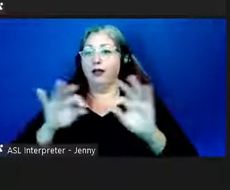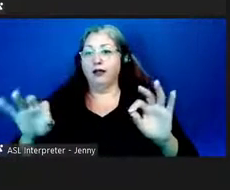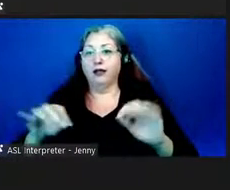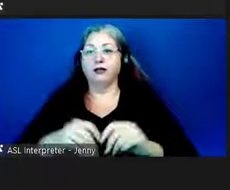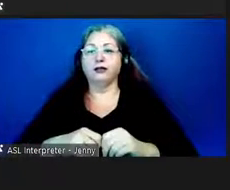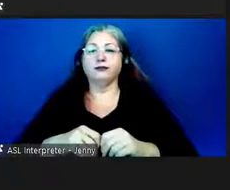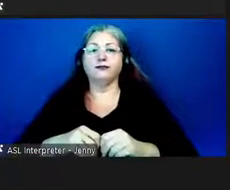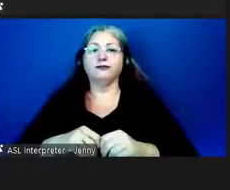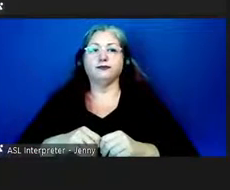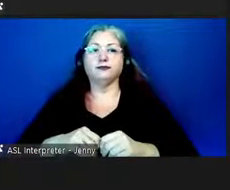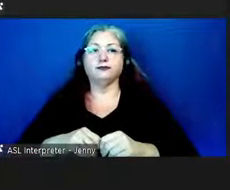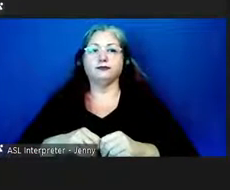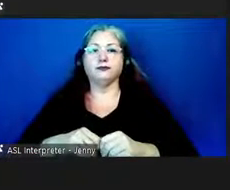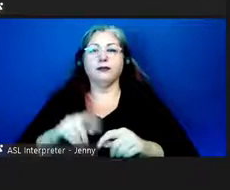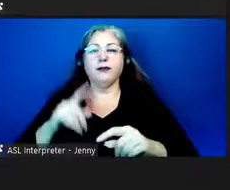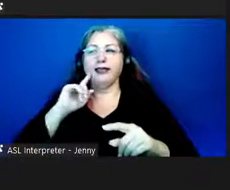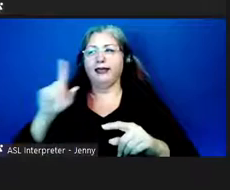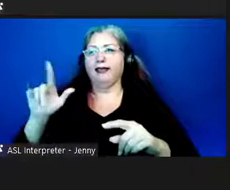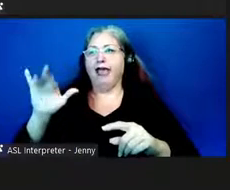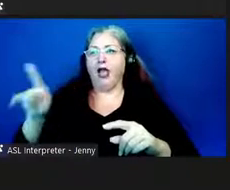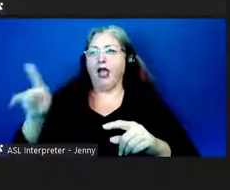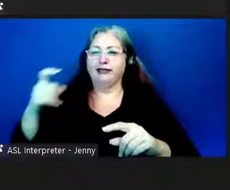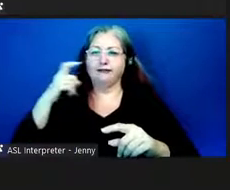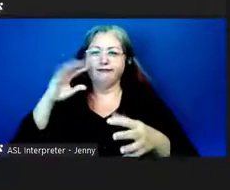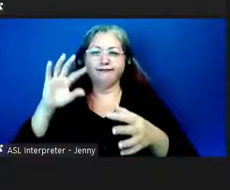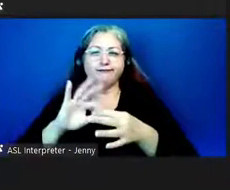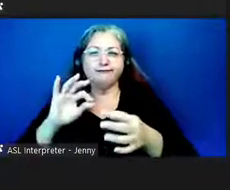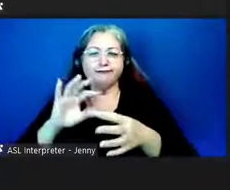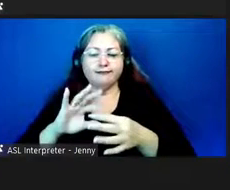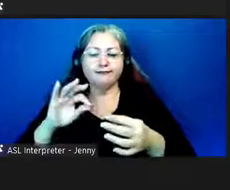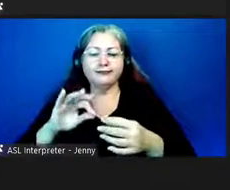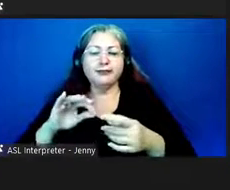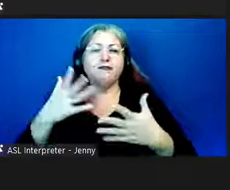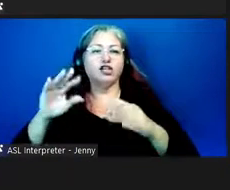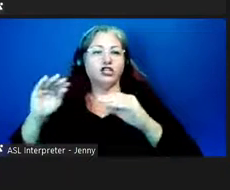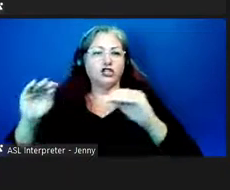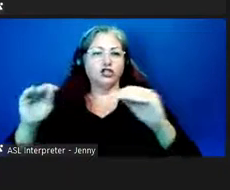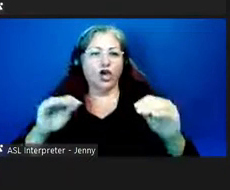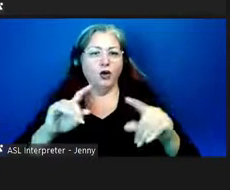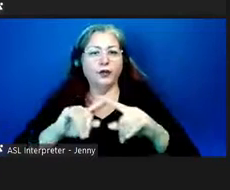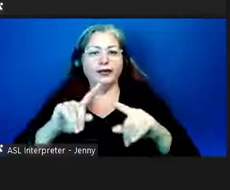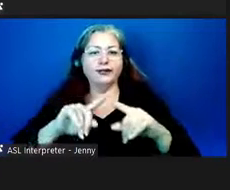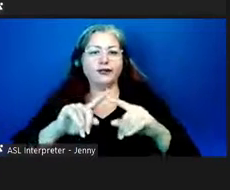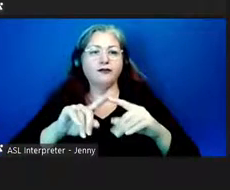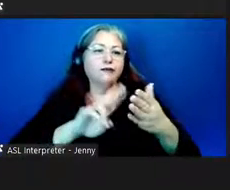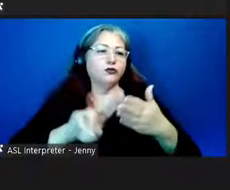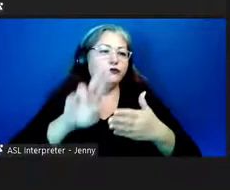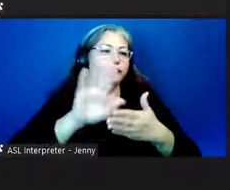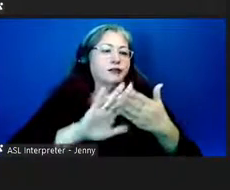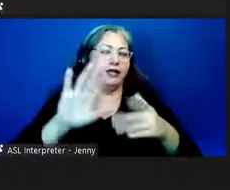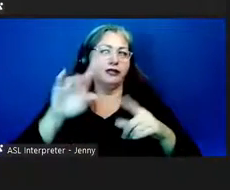And I think Larry was saying earlier that it's been taught in institutions in college since